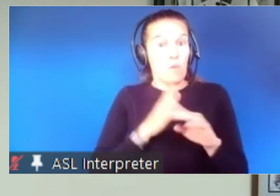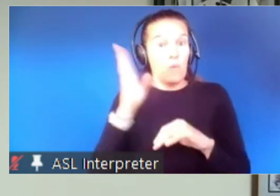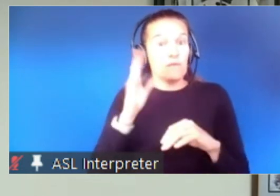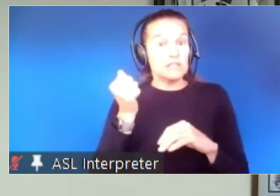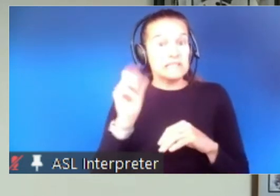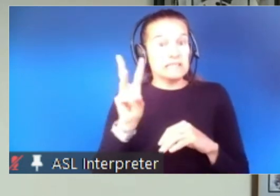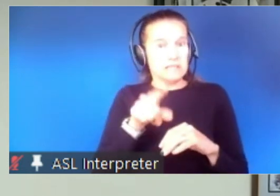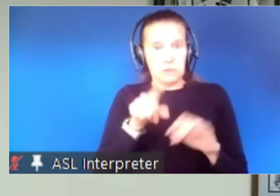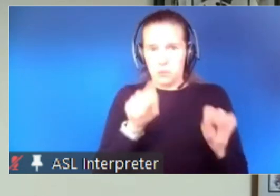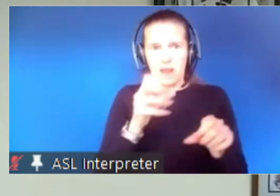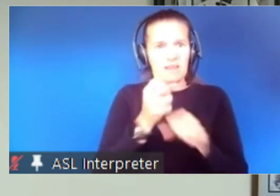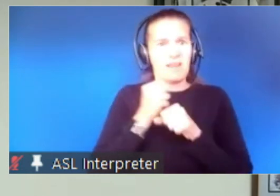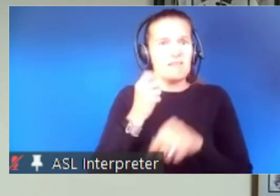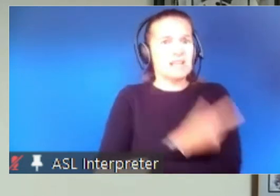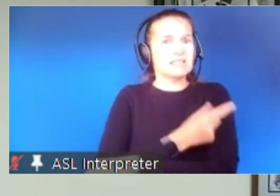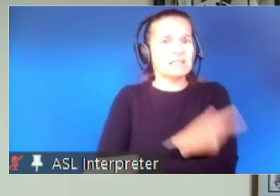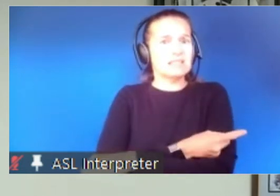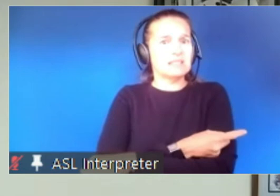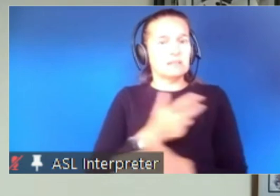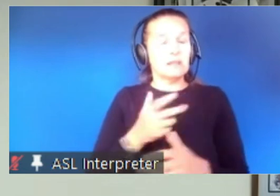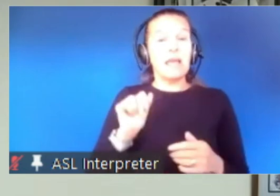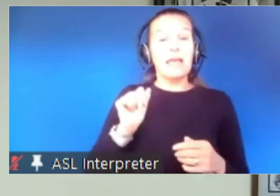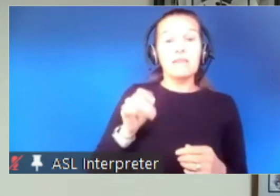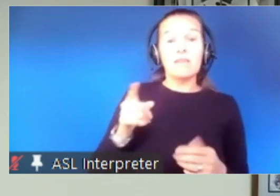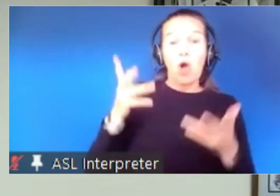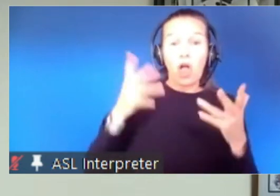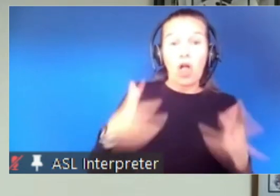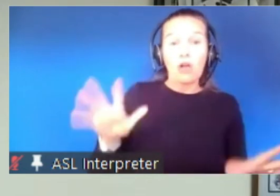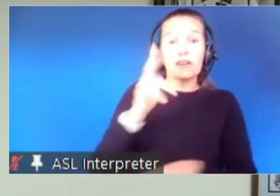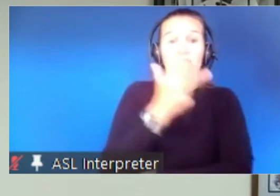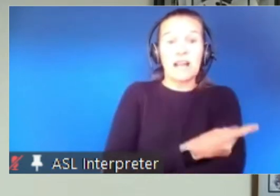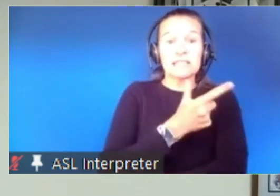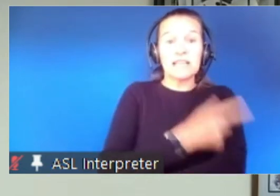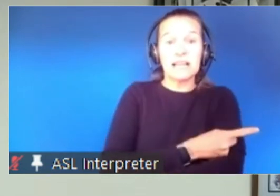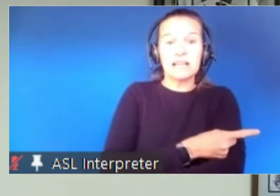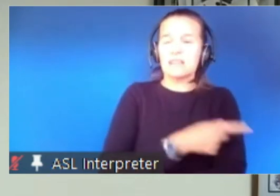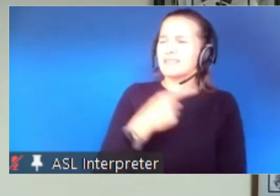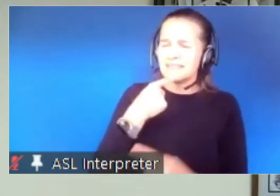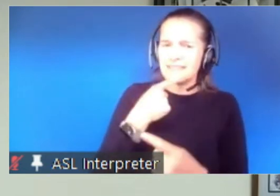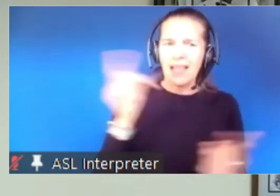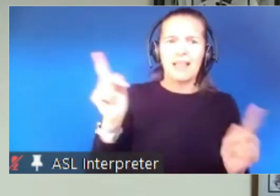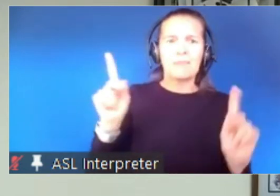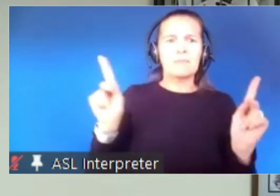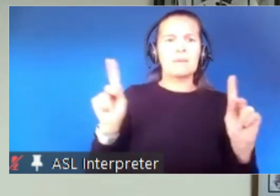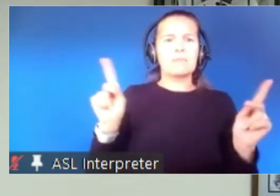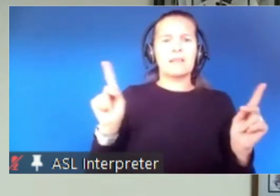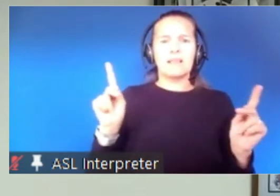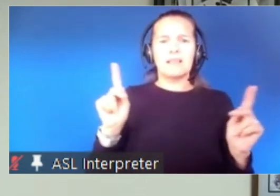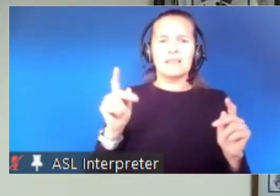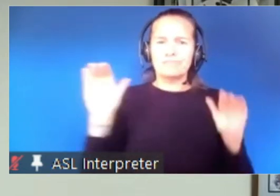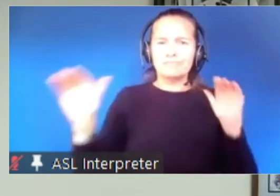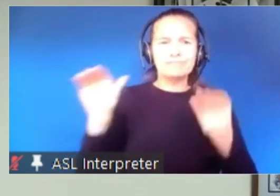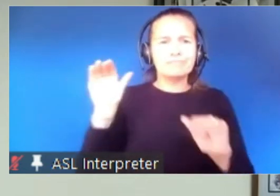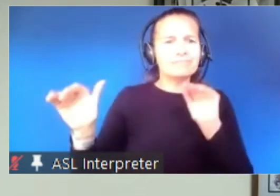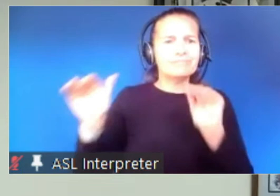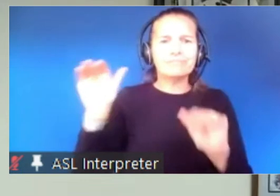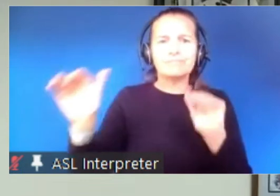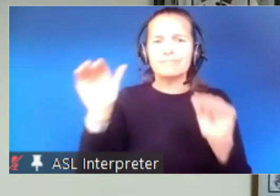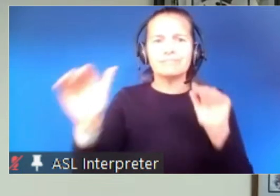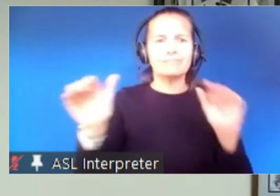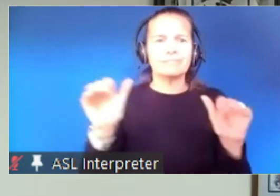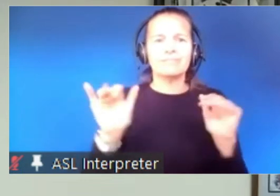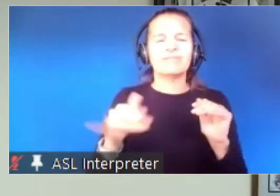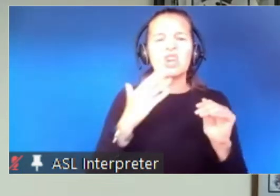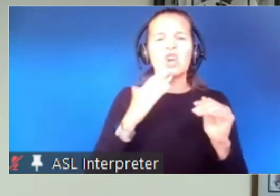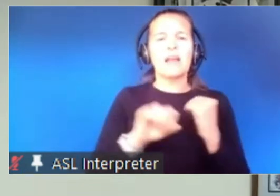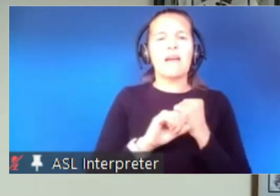so if you've been vaccinated tell others spread the word the the best way to advertise is